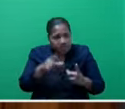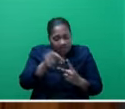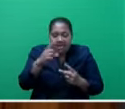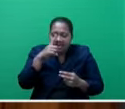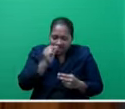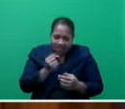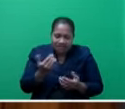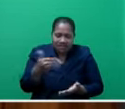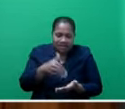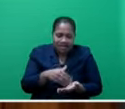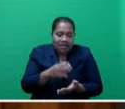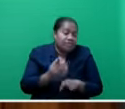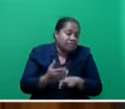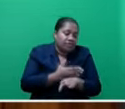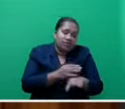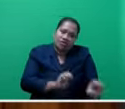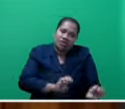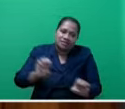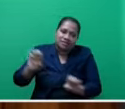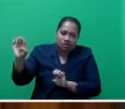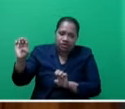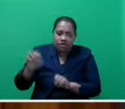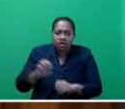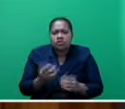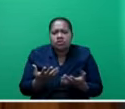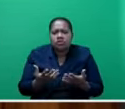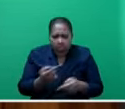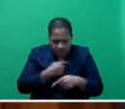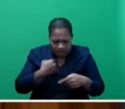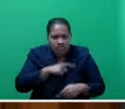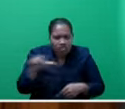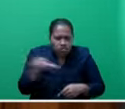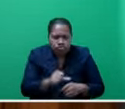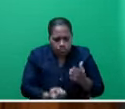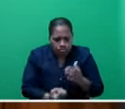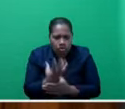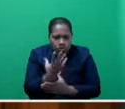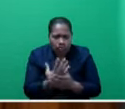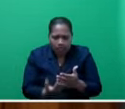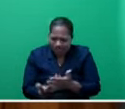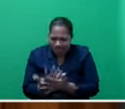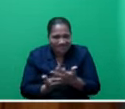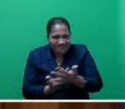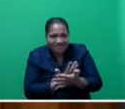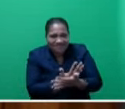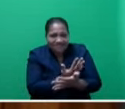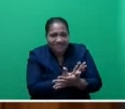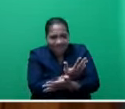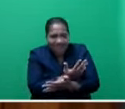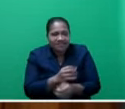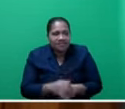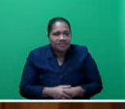value before exporting. Why don't we grow organic hemp and make surf clothing and accessories stamped with our